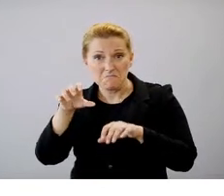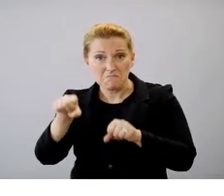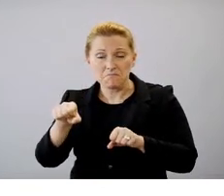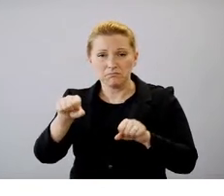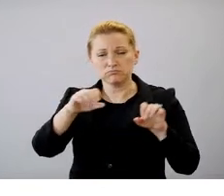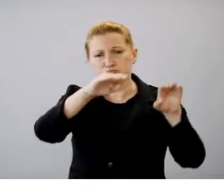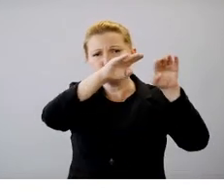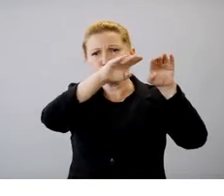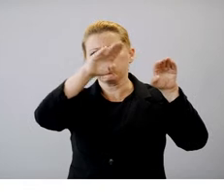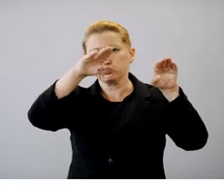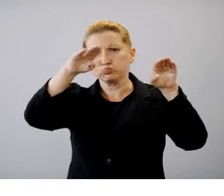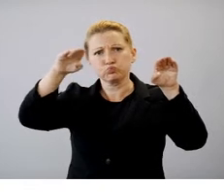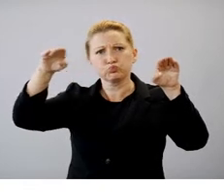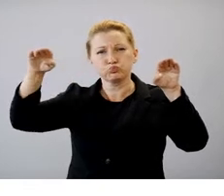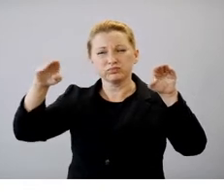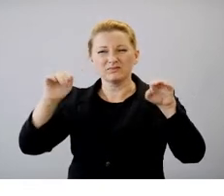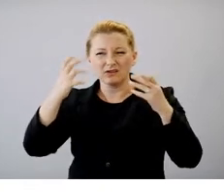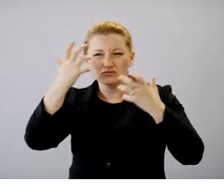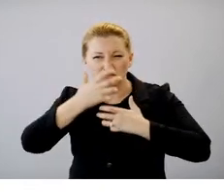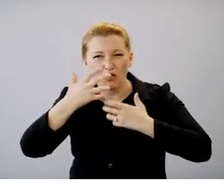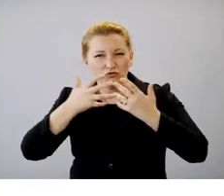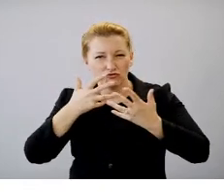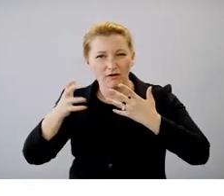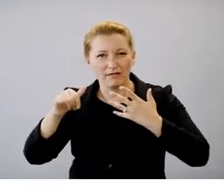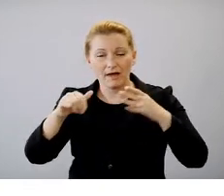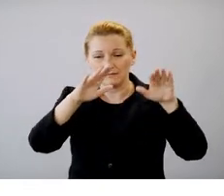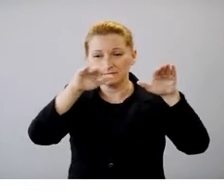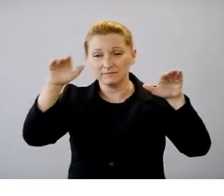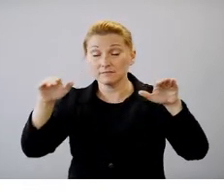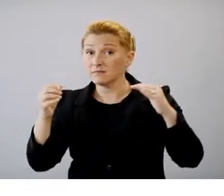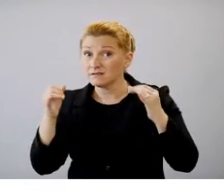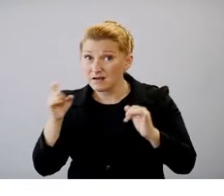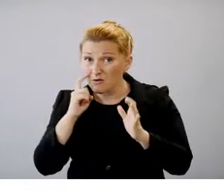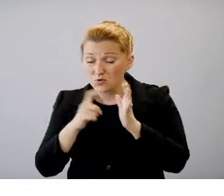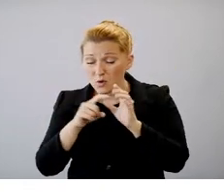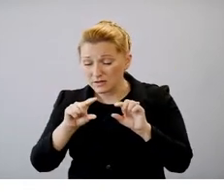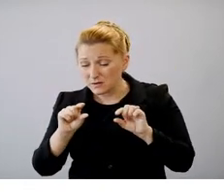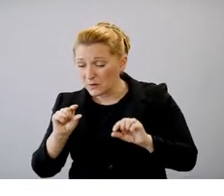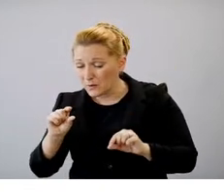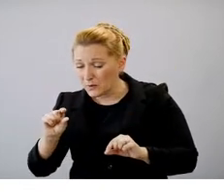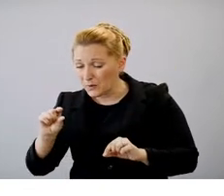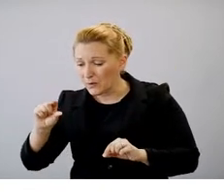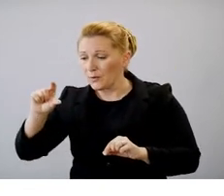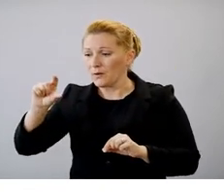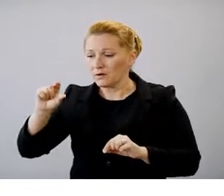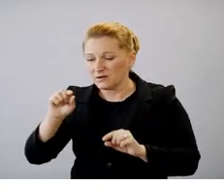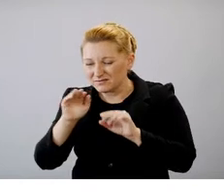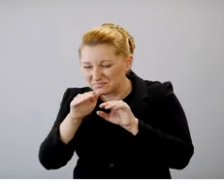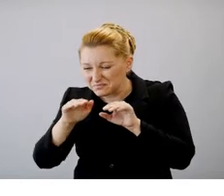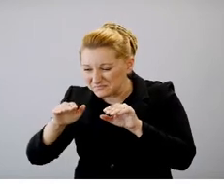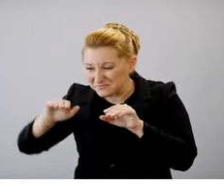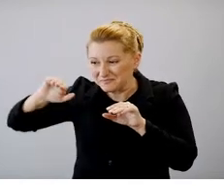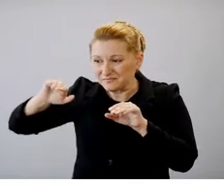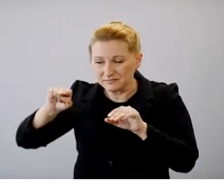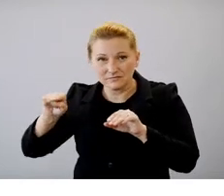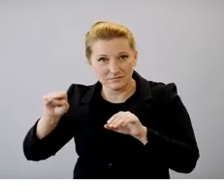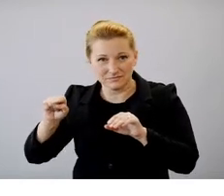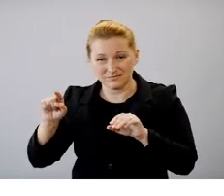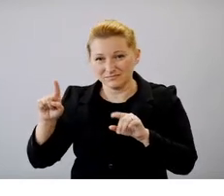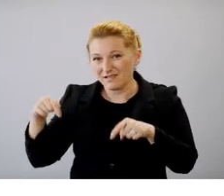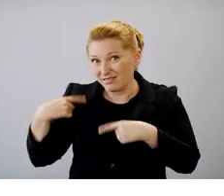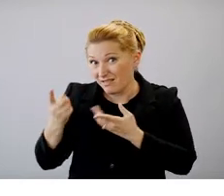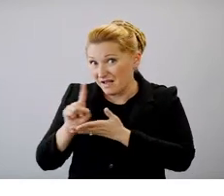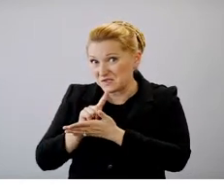capacity. You can see that we are seeing an increase increase over the last week or so in